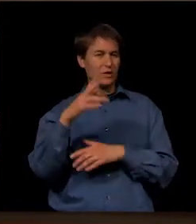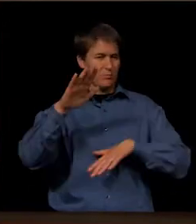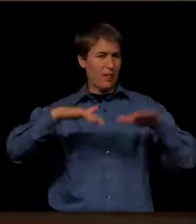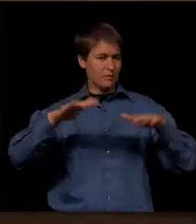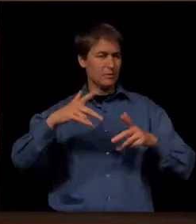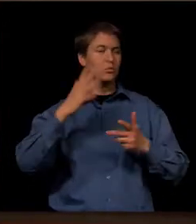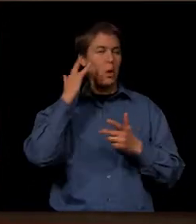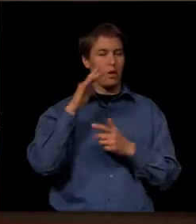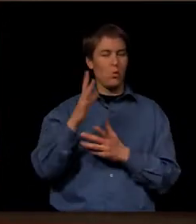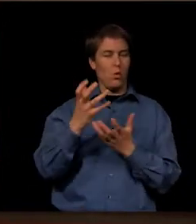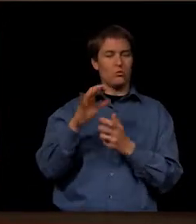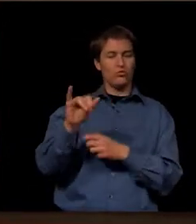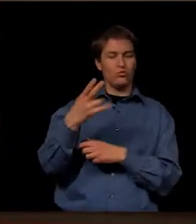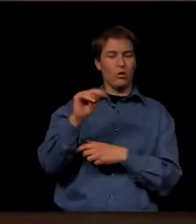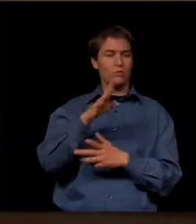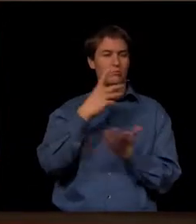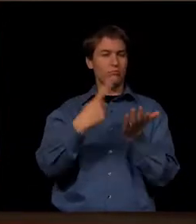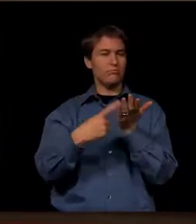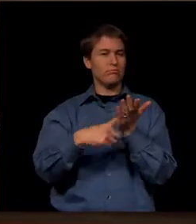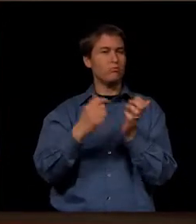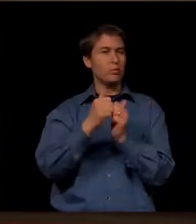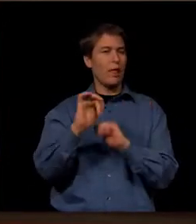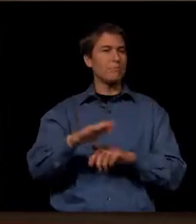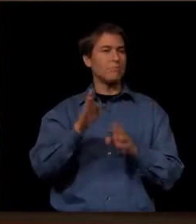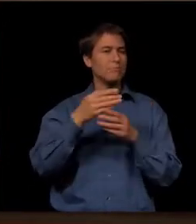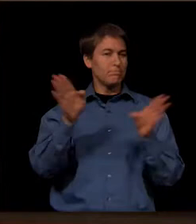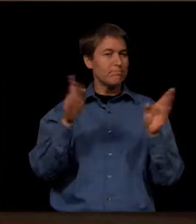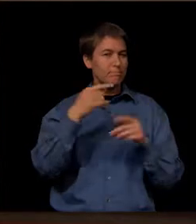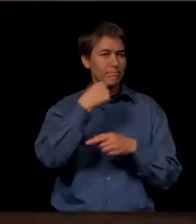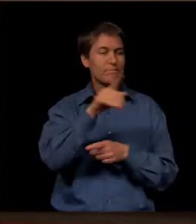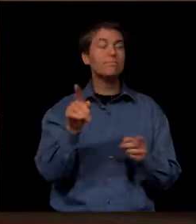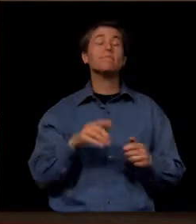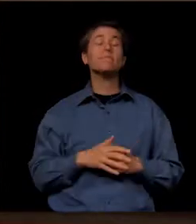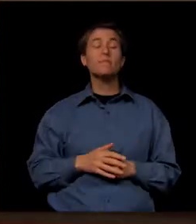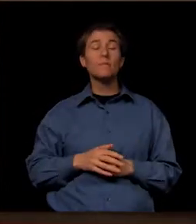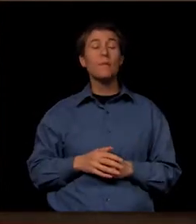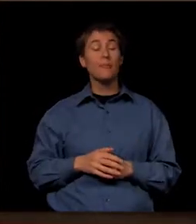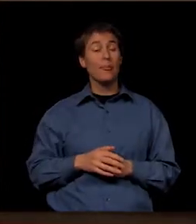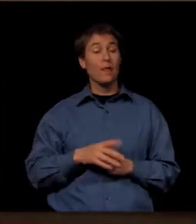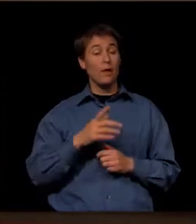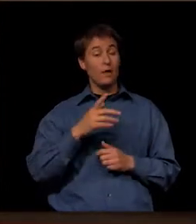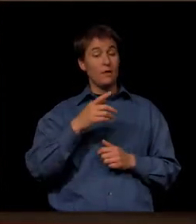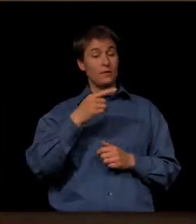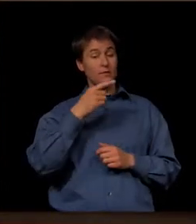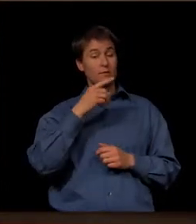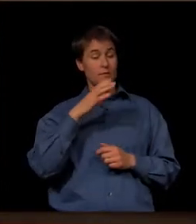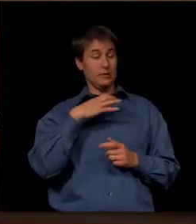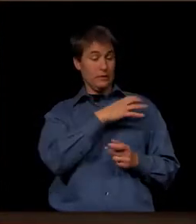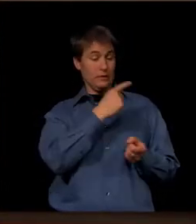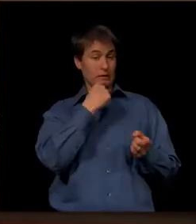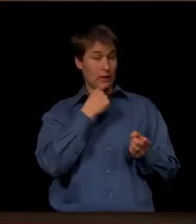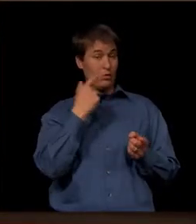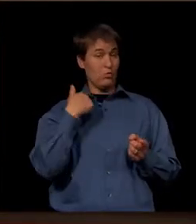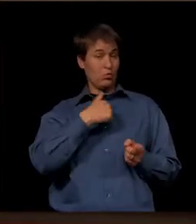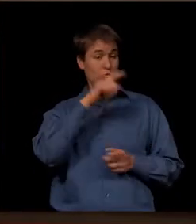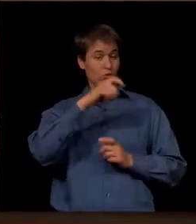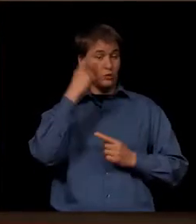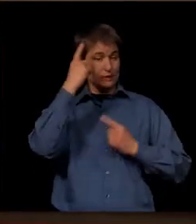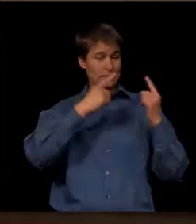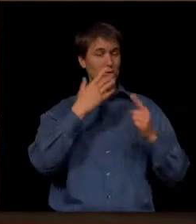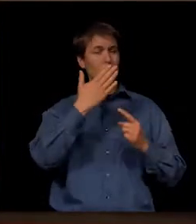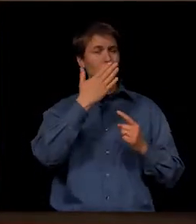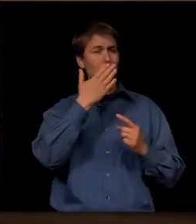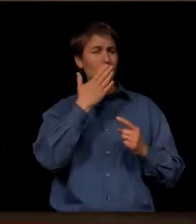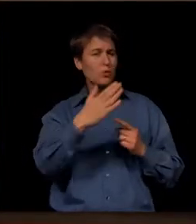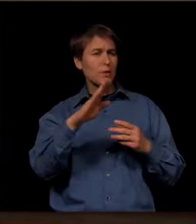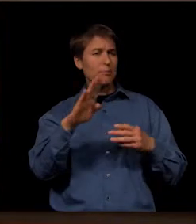tonight just a little bit. The Commission on the balances said we should consider what good practices,